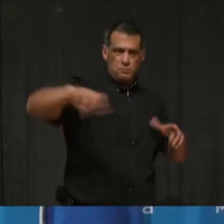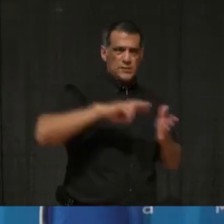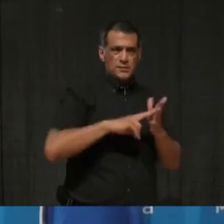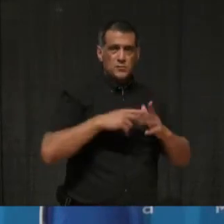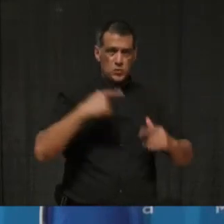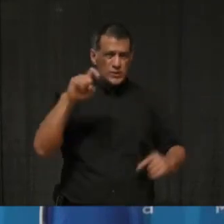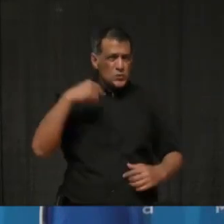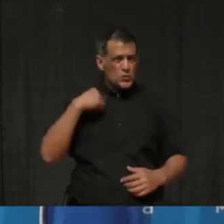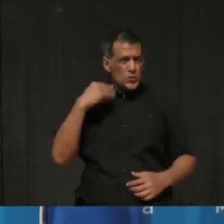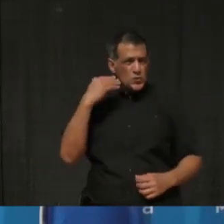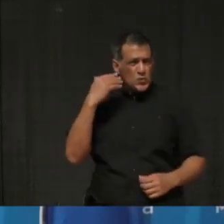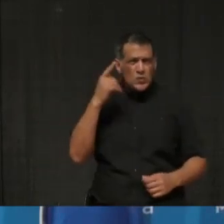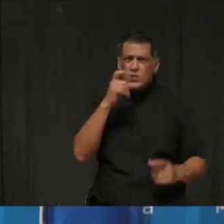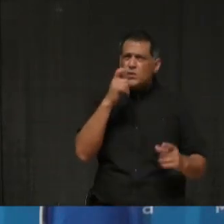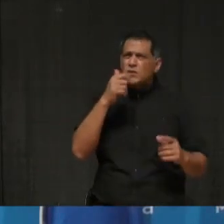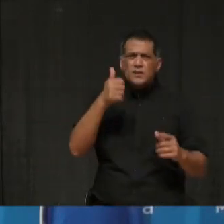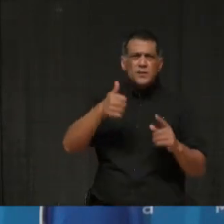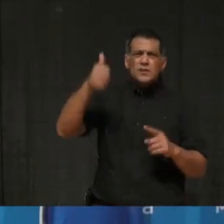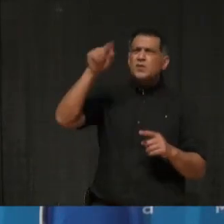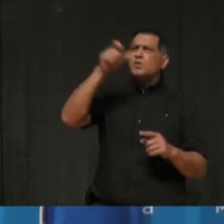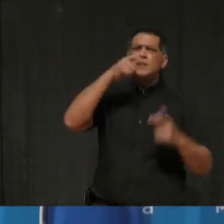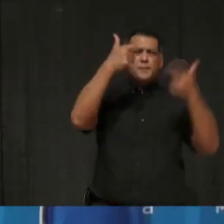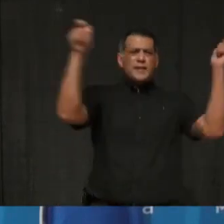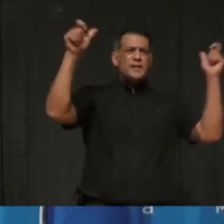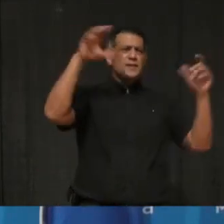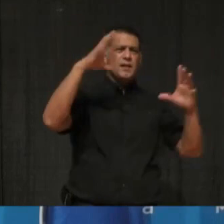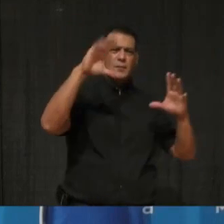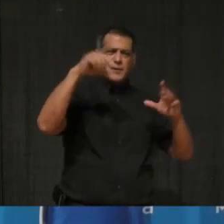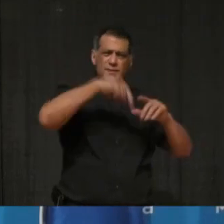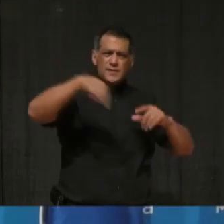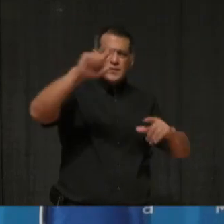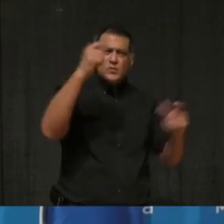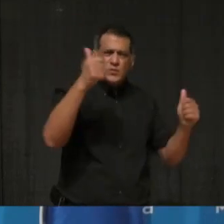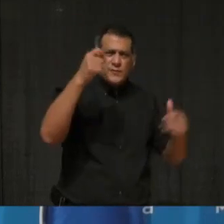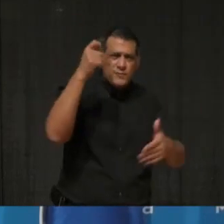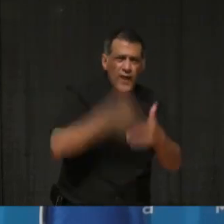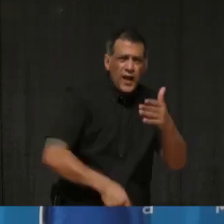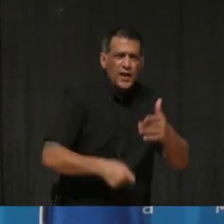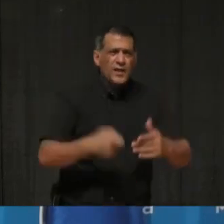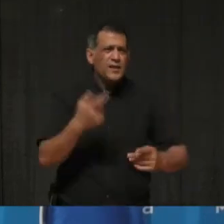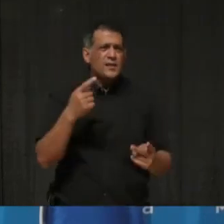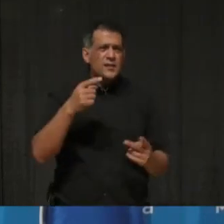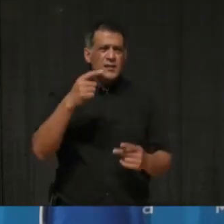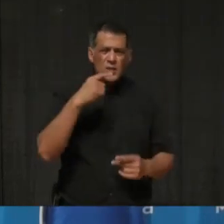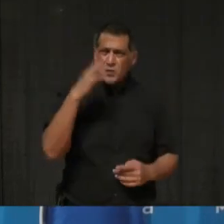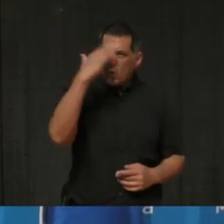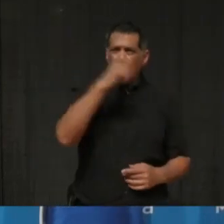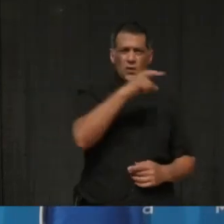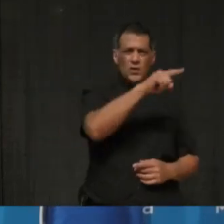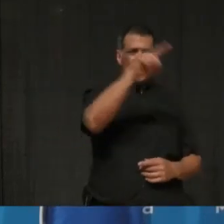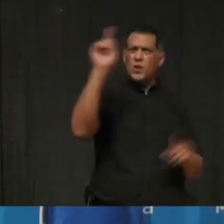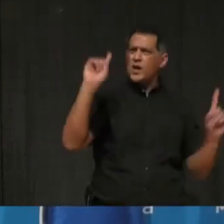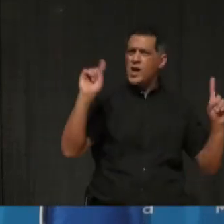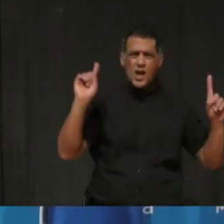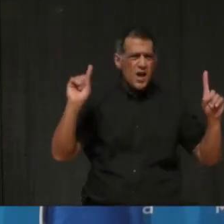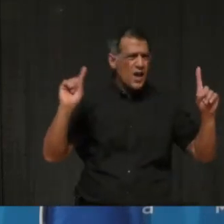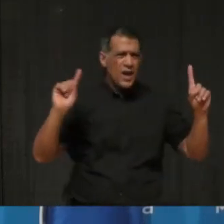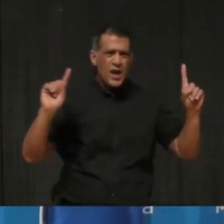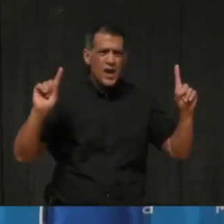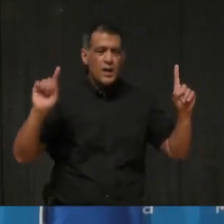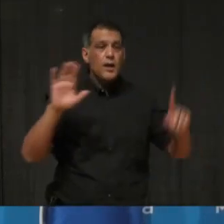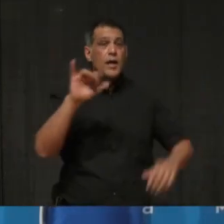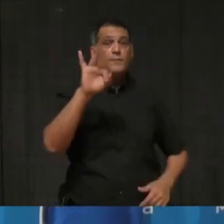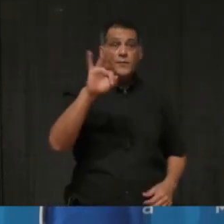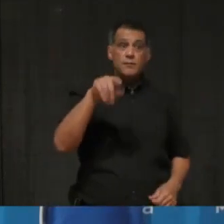fines or anything from the province, um, over the weekend. And, um, if so, if you plan on, um, following the footsteps of some other